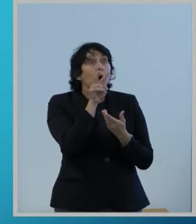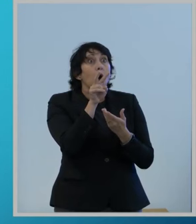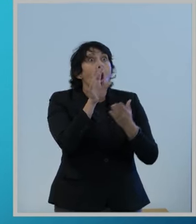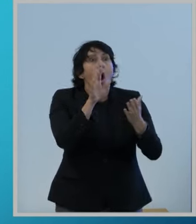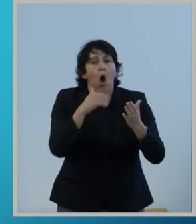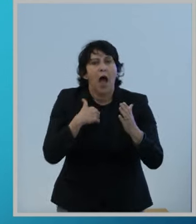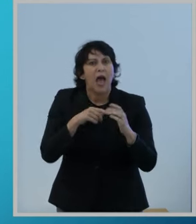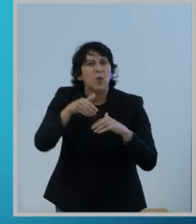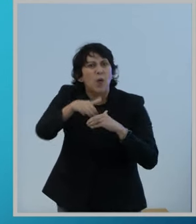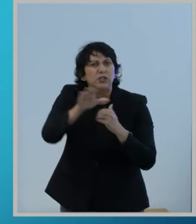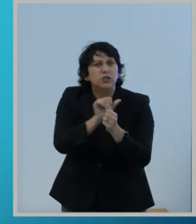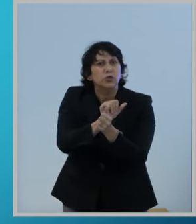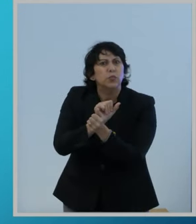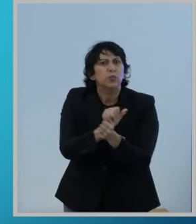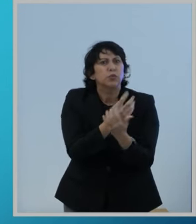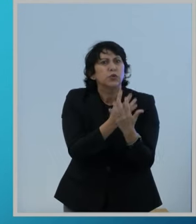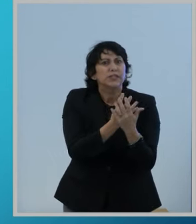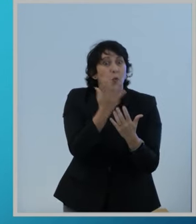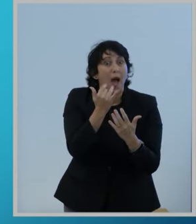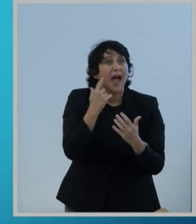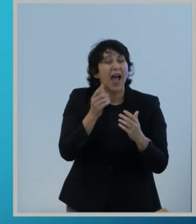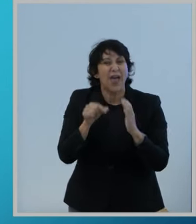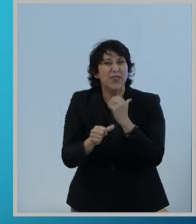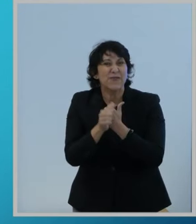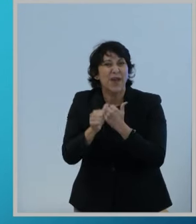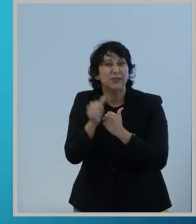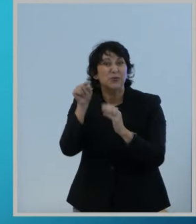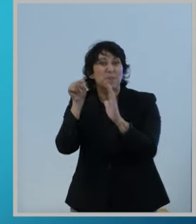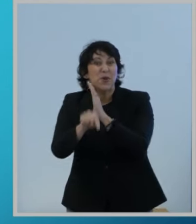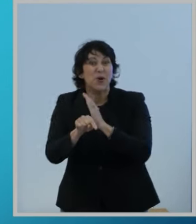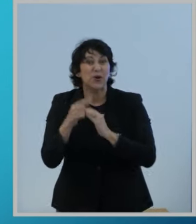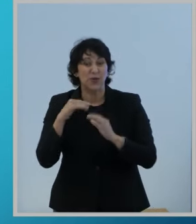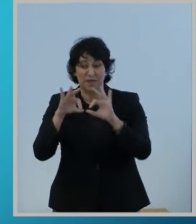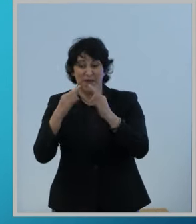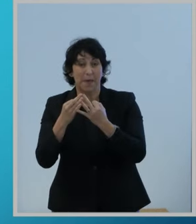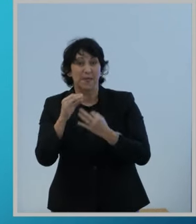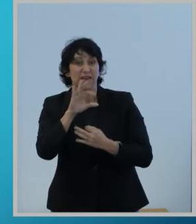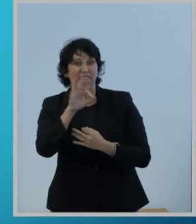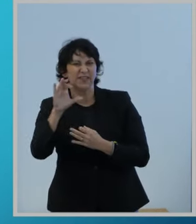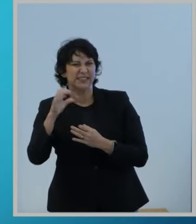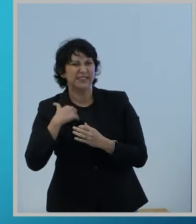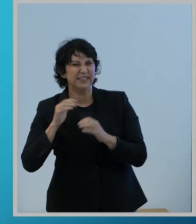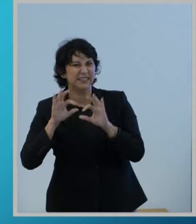murder the family of then FCC Chairman Ajit Pai over Title II.